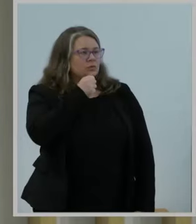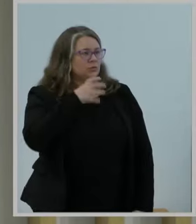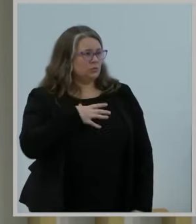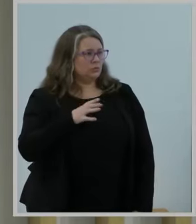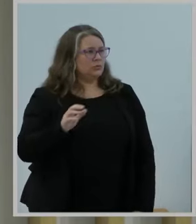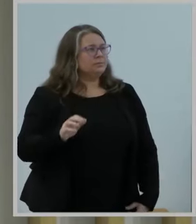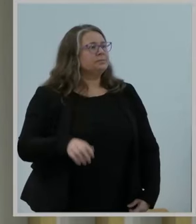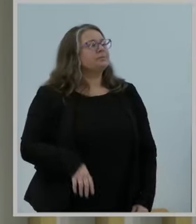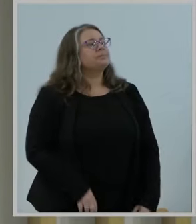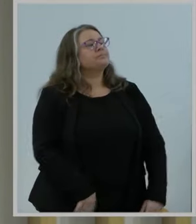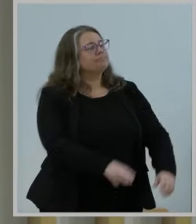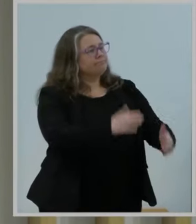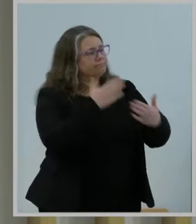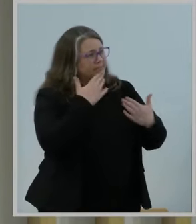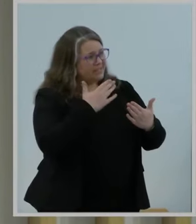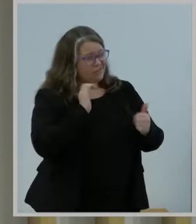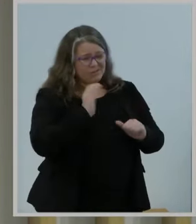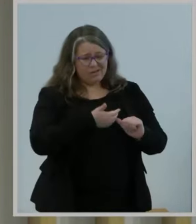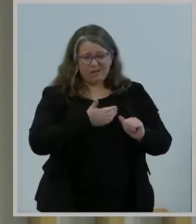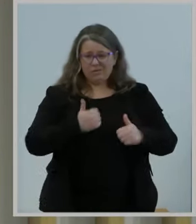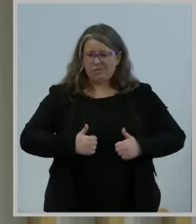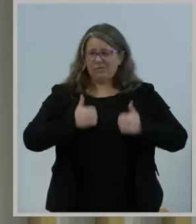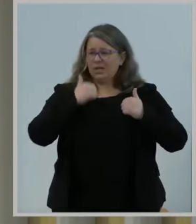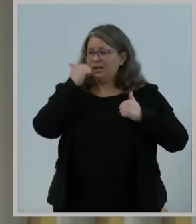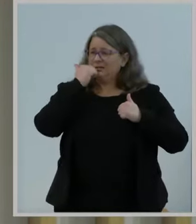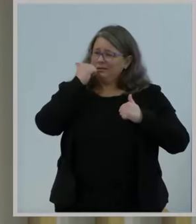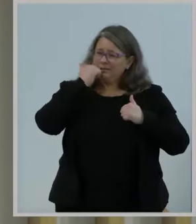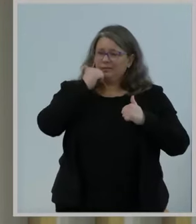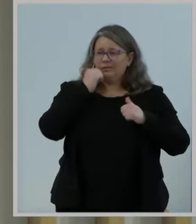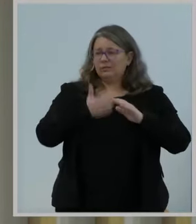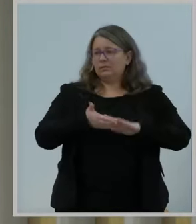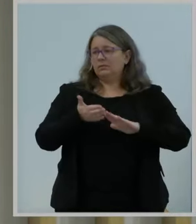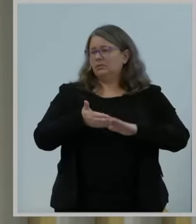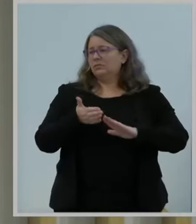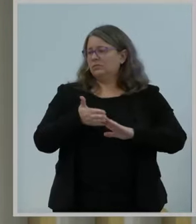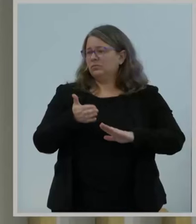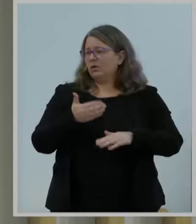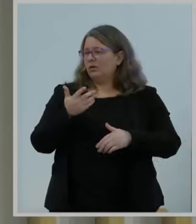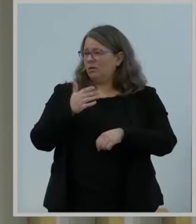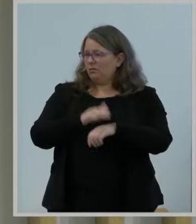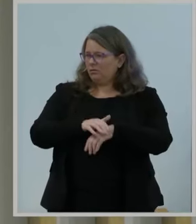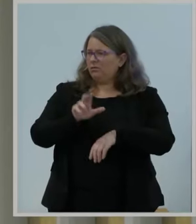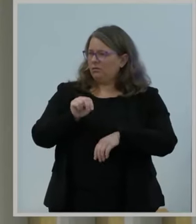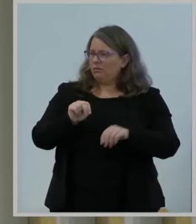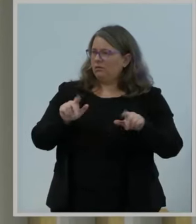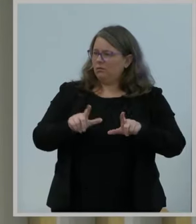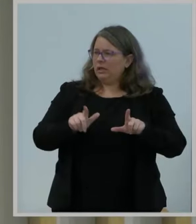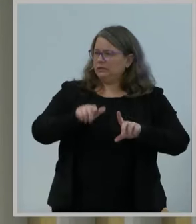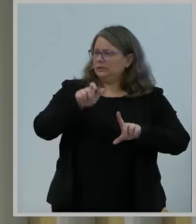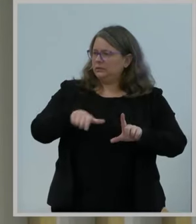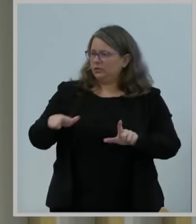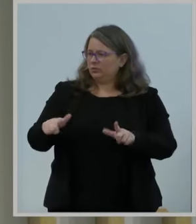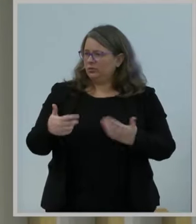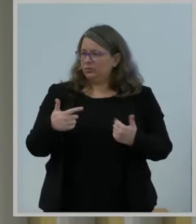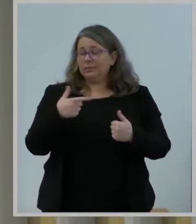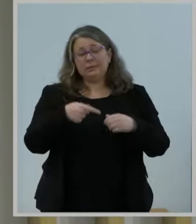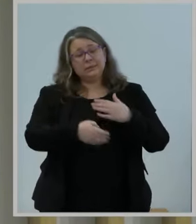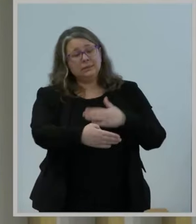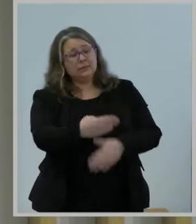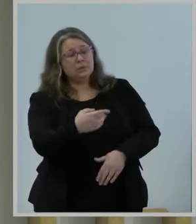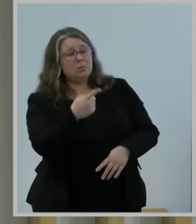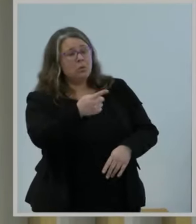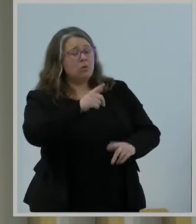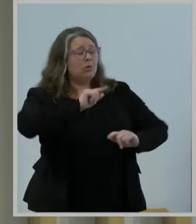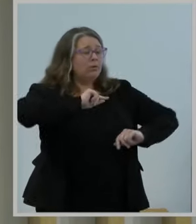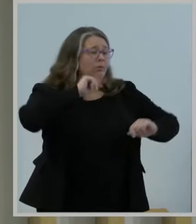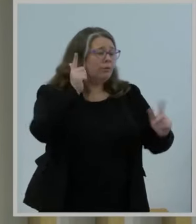Just think about that laptop you pulled open this morning to check your email, the baby monitor you might have used to keep tabs on your